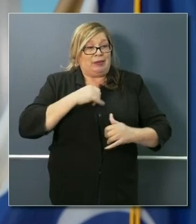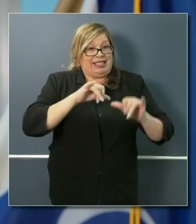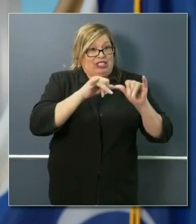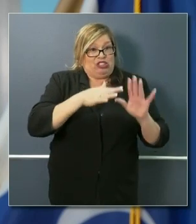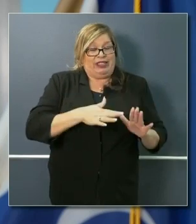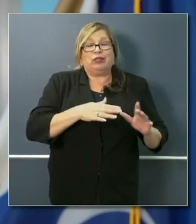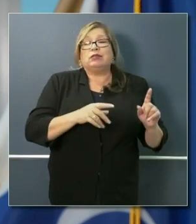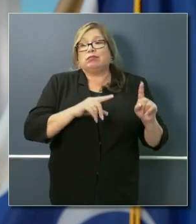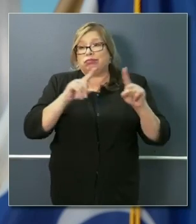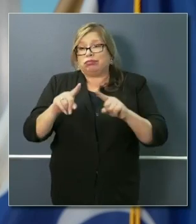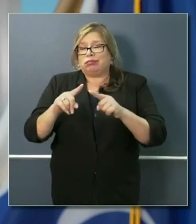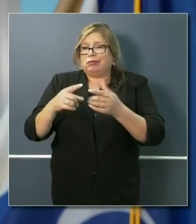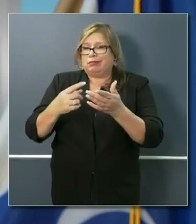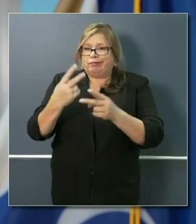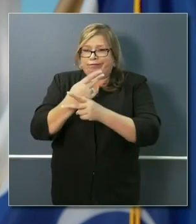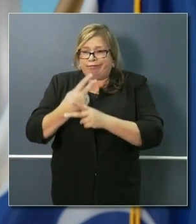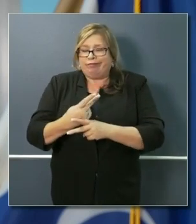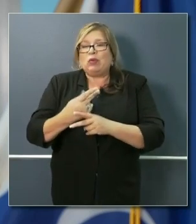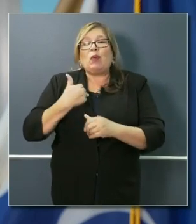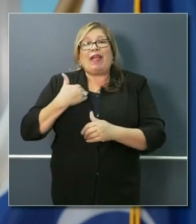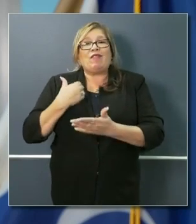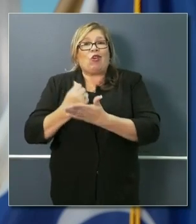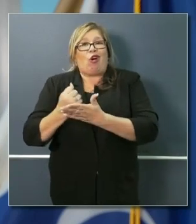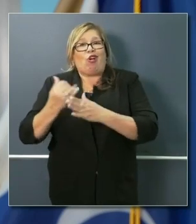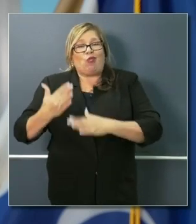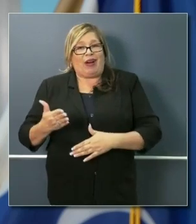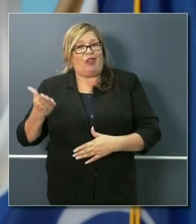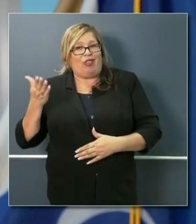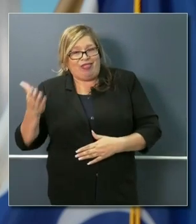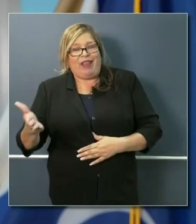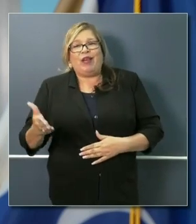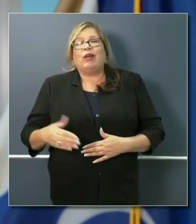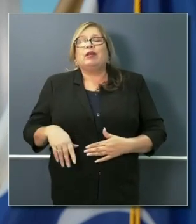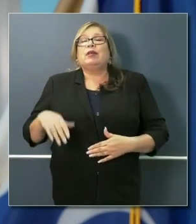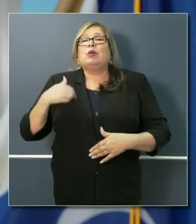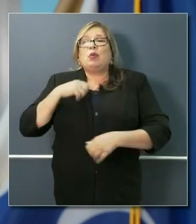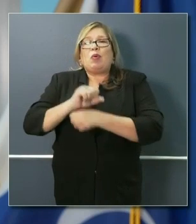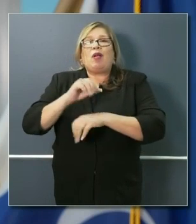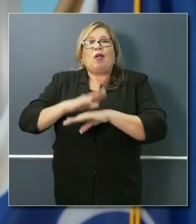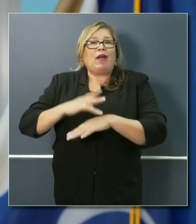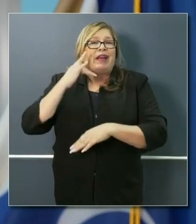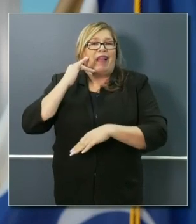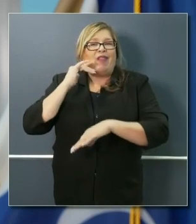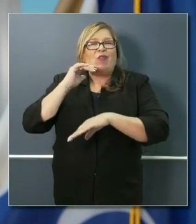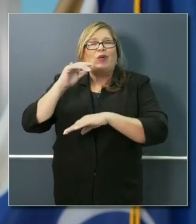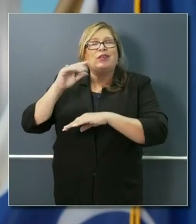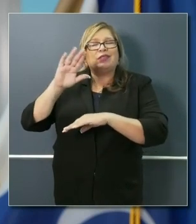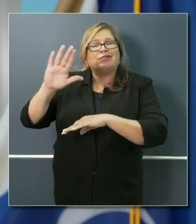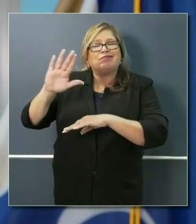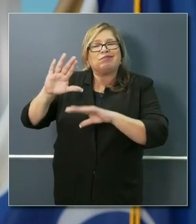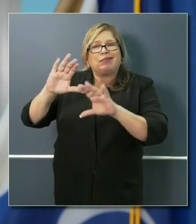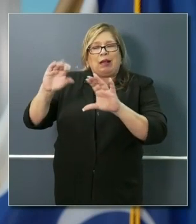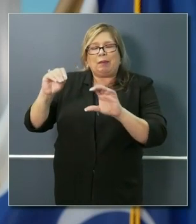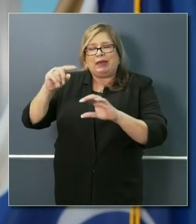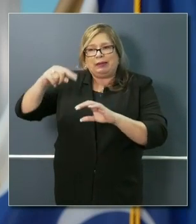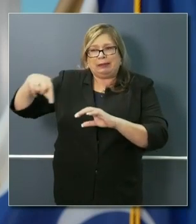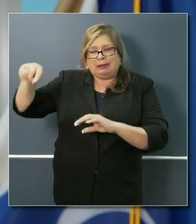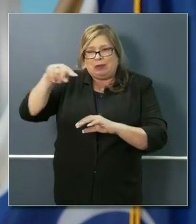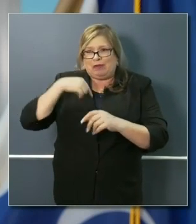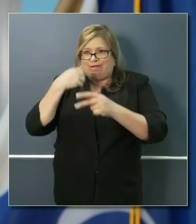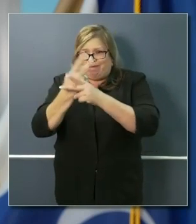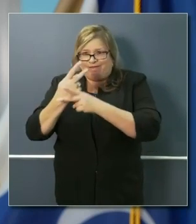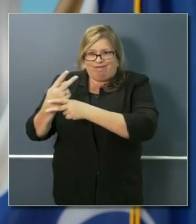with California-based labor. These things, trust me, matter, and it's been part of a logistics. It's that